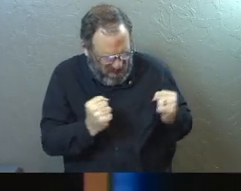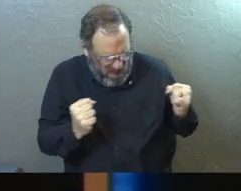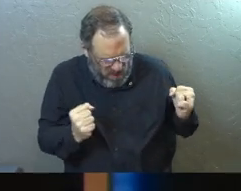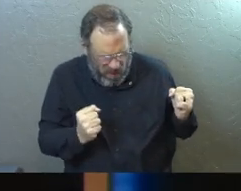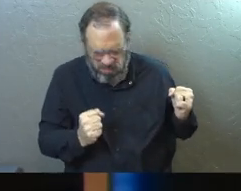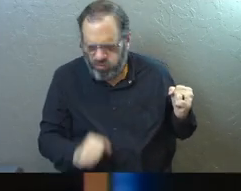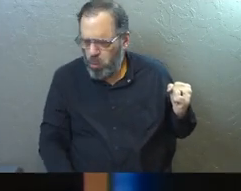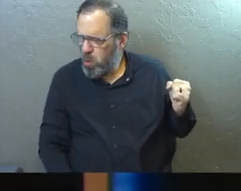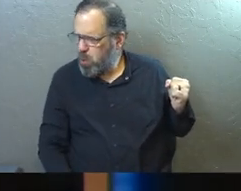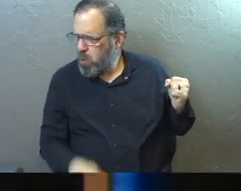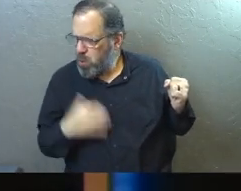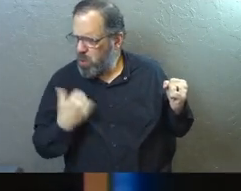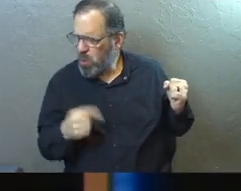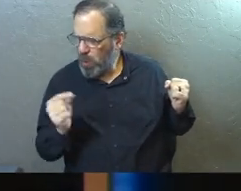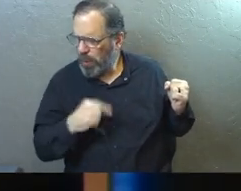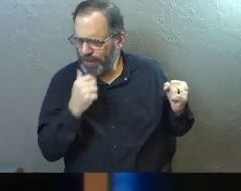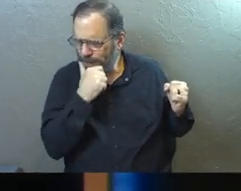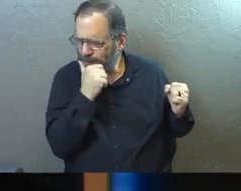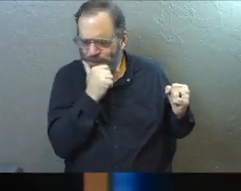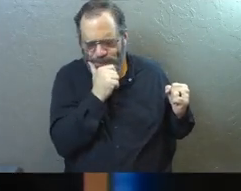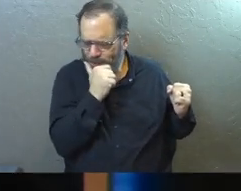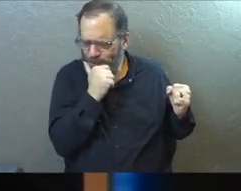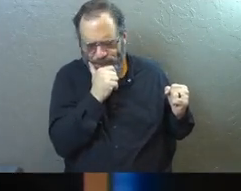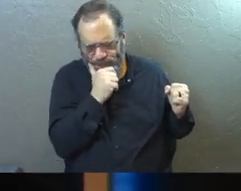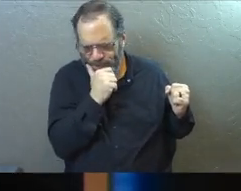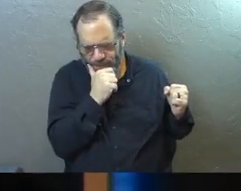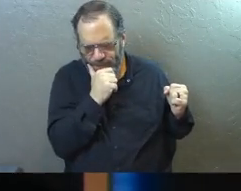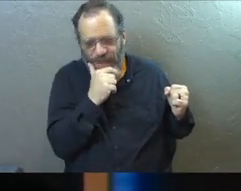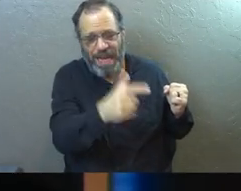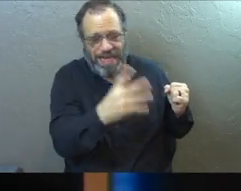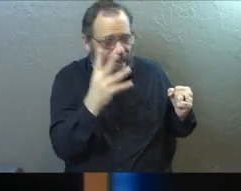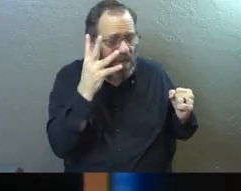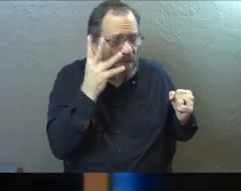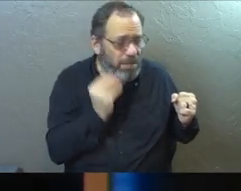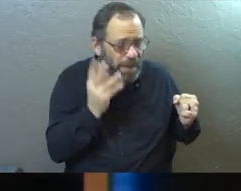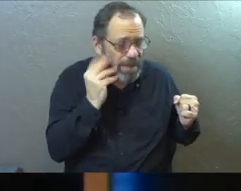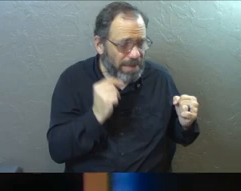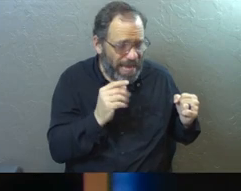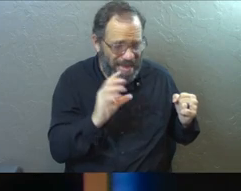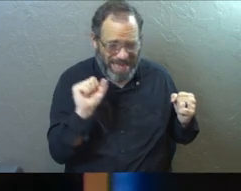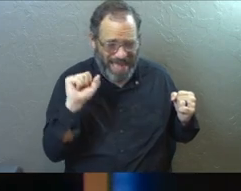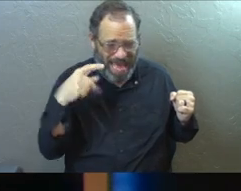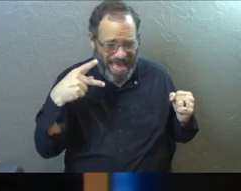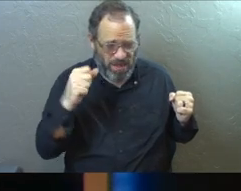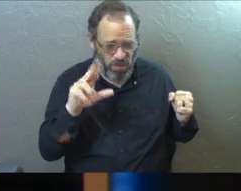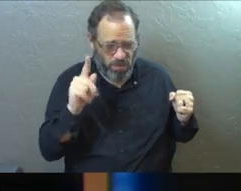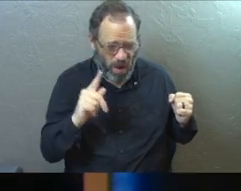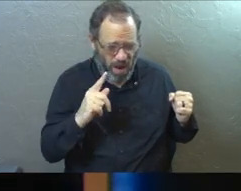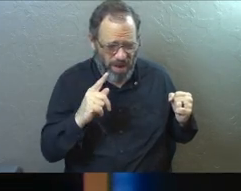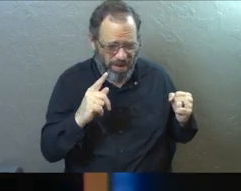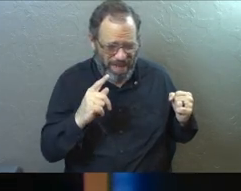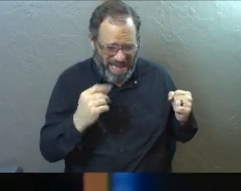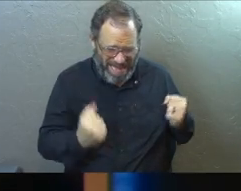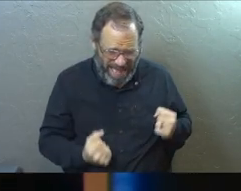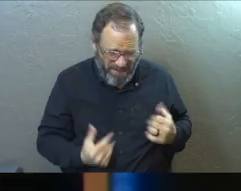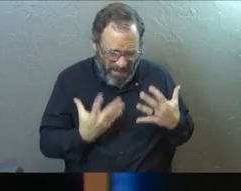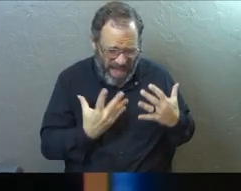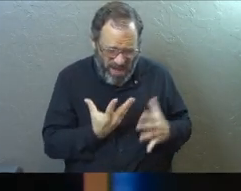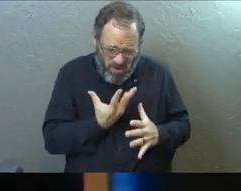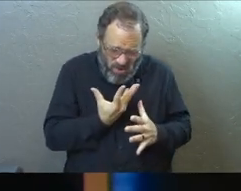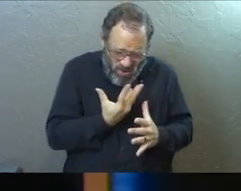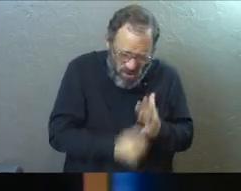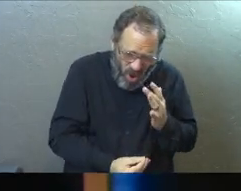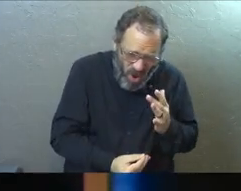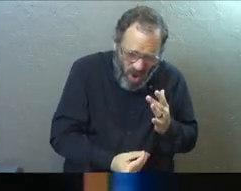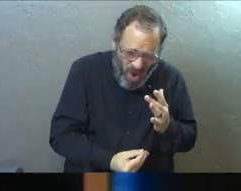in this moment, God, they're in a place where they are realizing that that spark is gone, that fire is out,